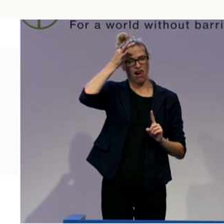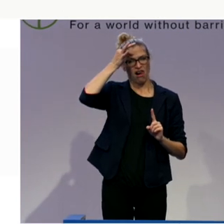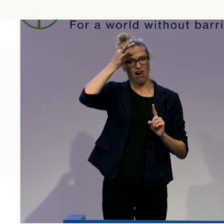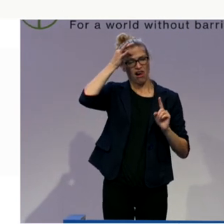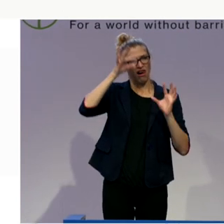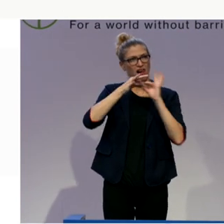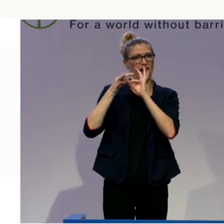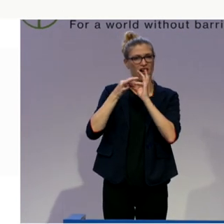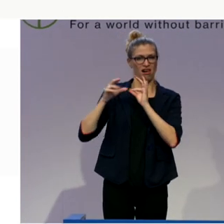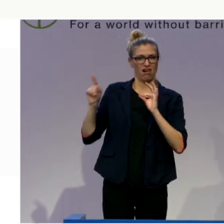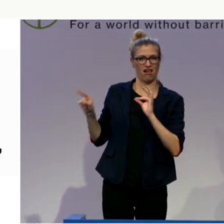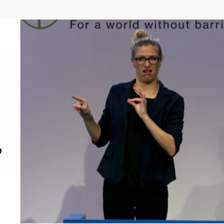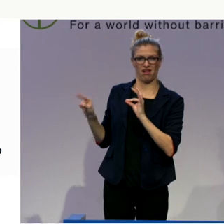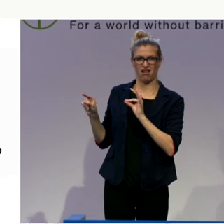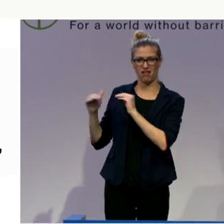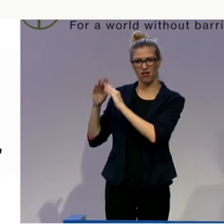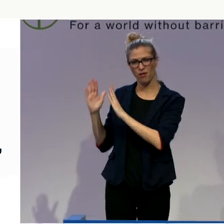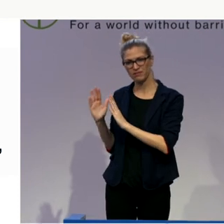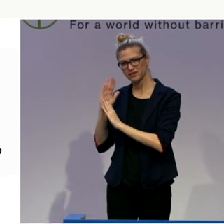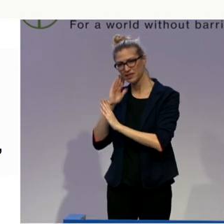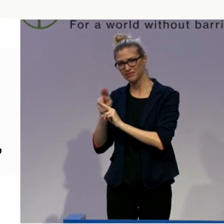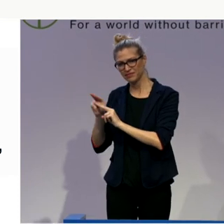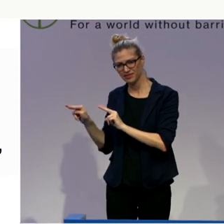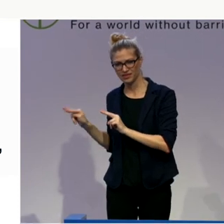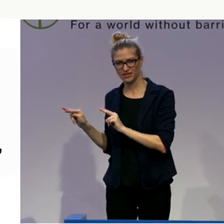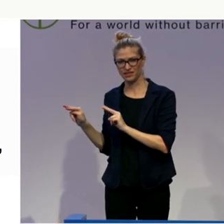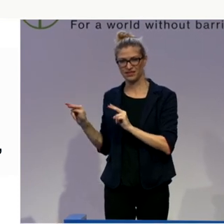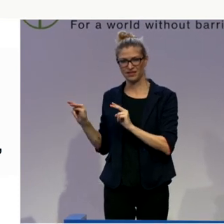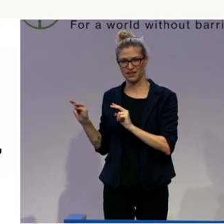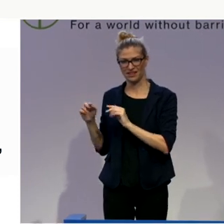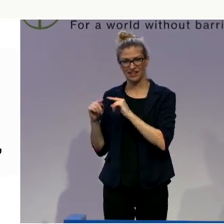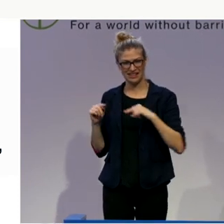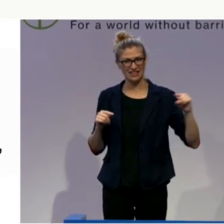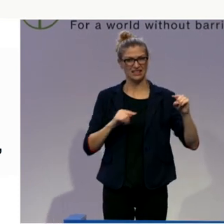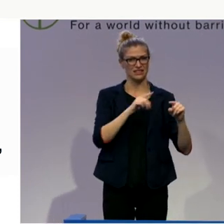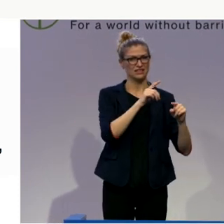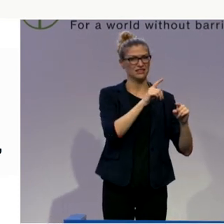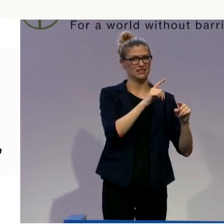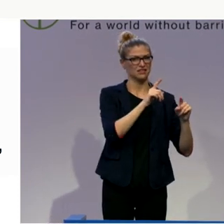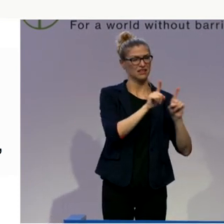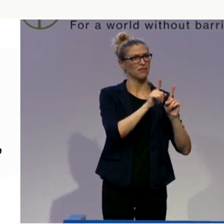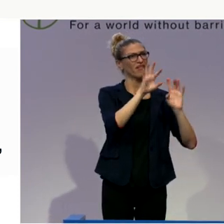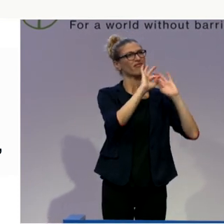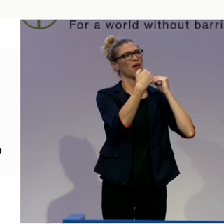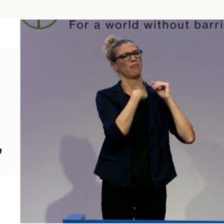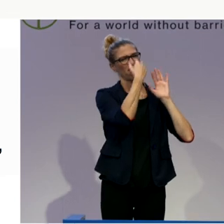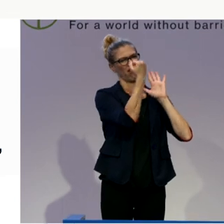of their families, of their peers, of their friends.